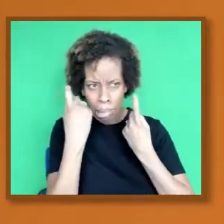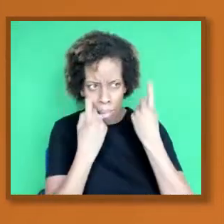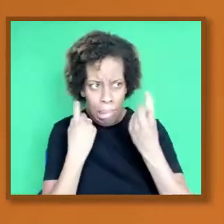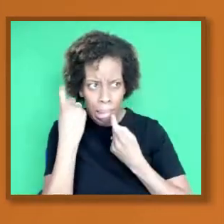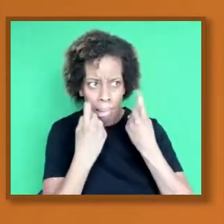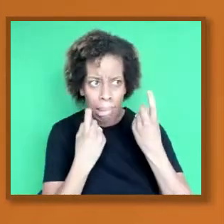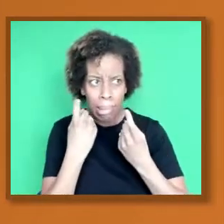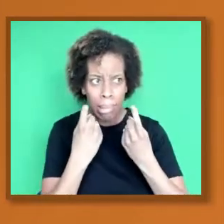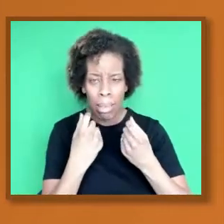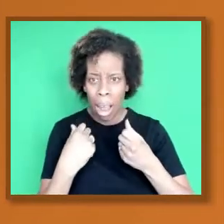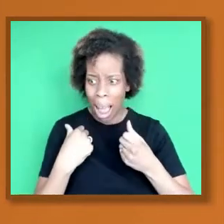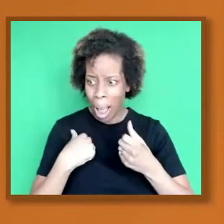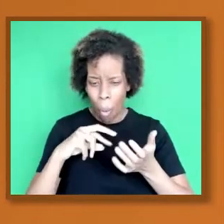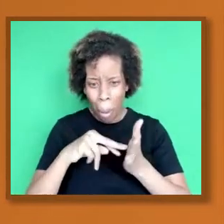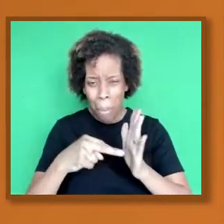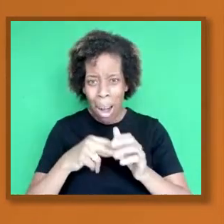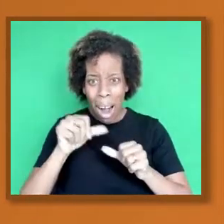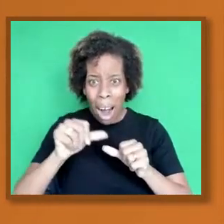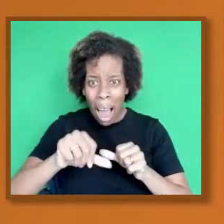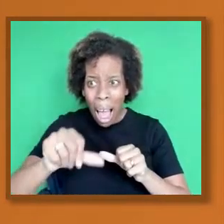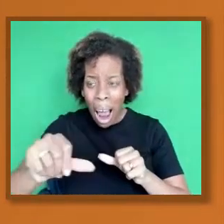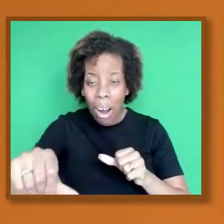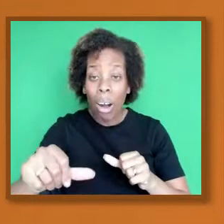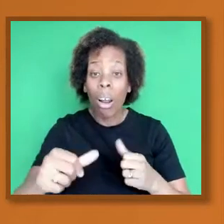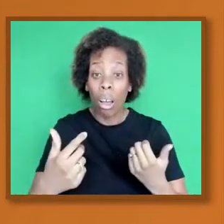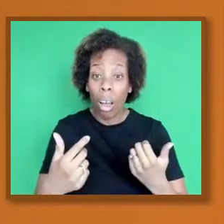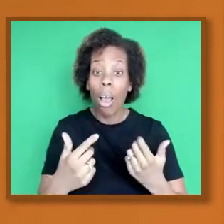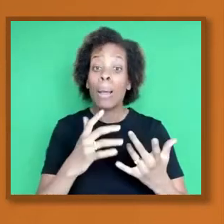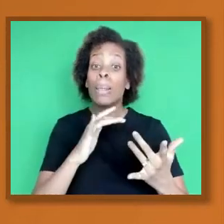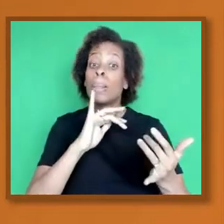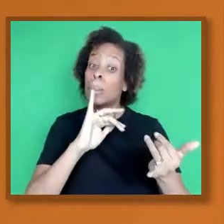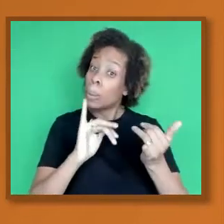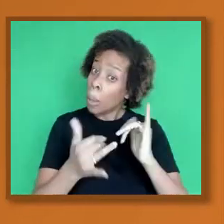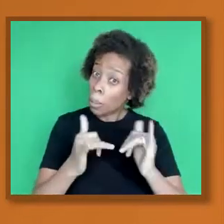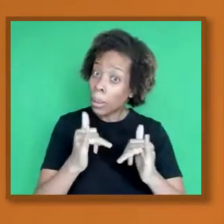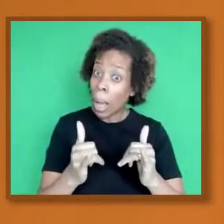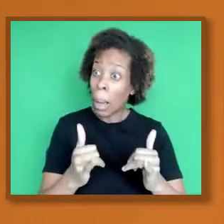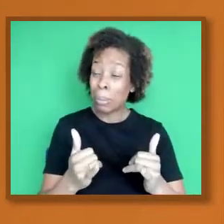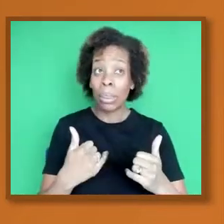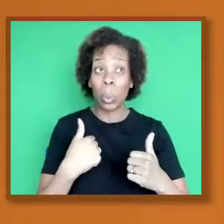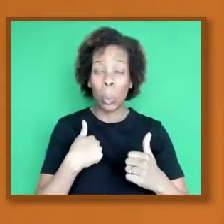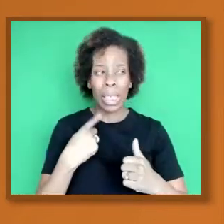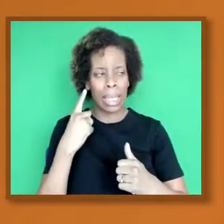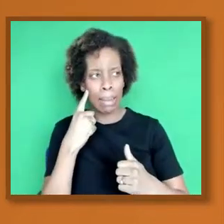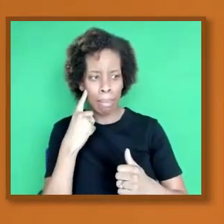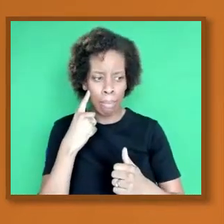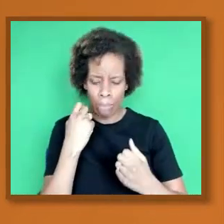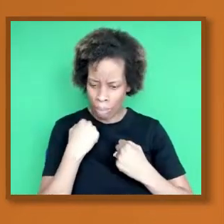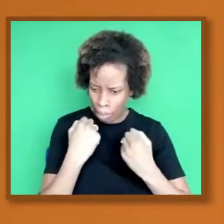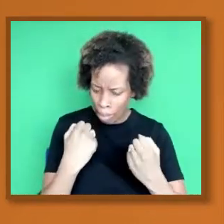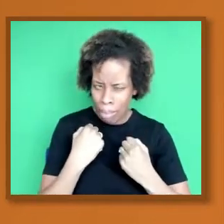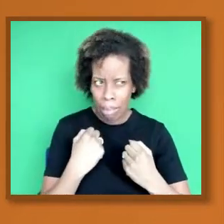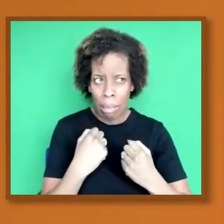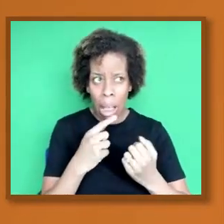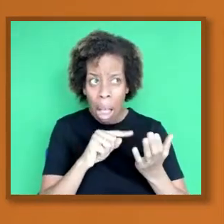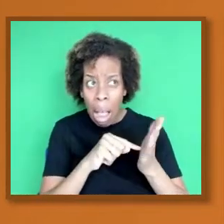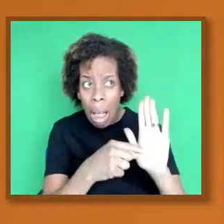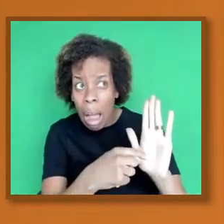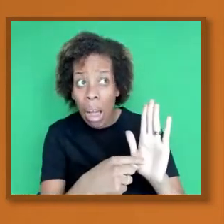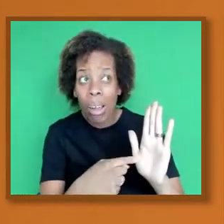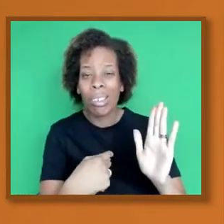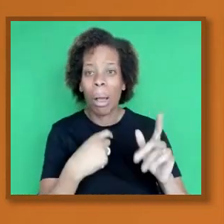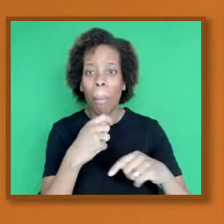But also sometimes makes us vulnerable when we become enclosed in our